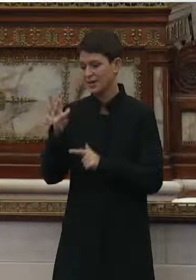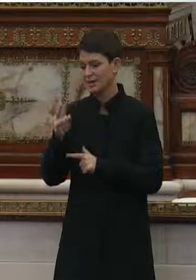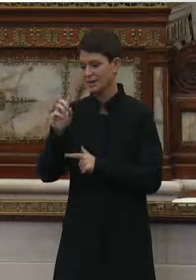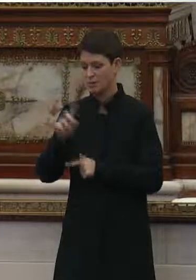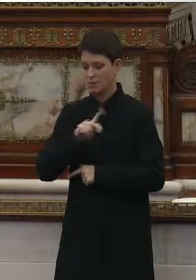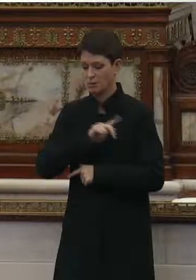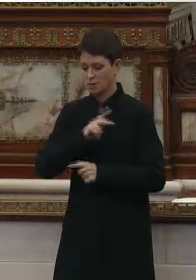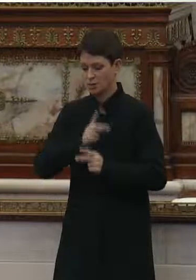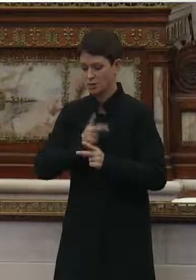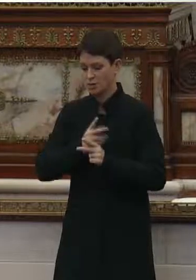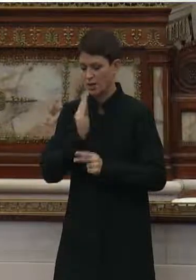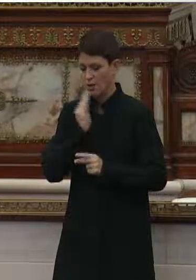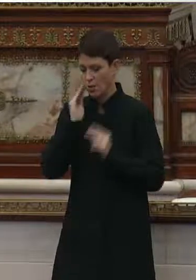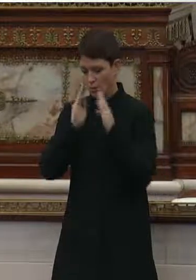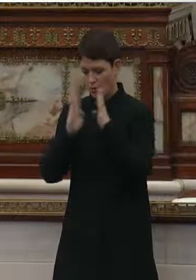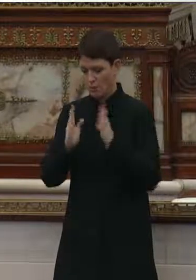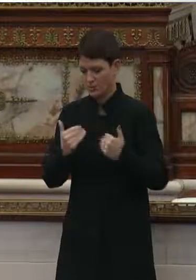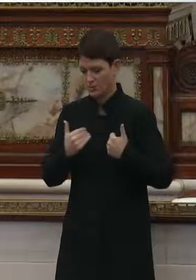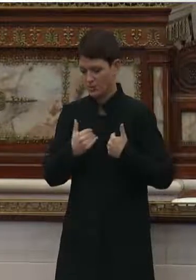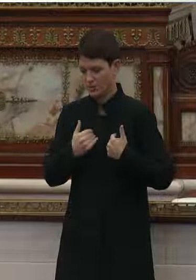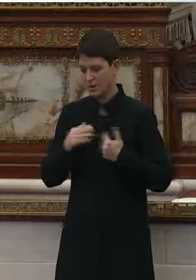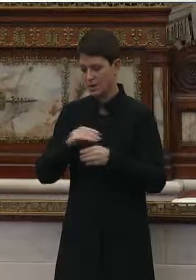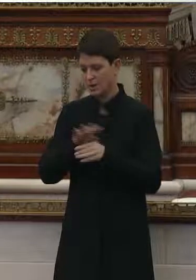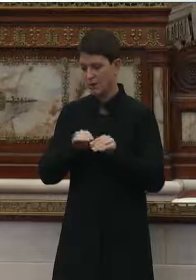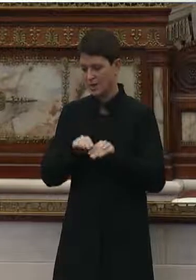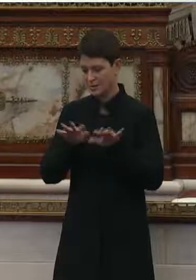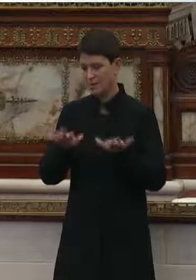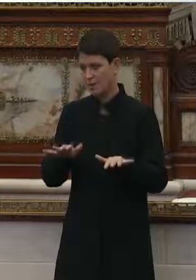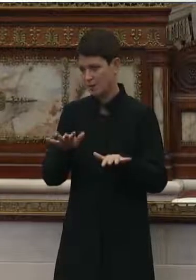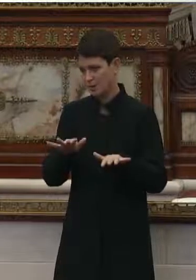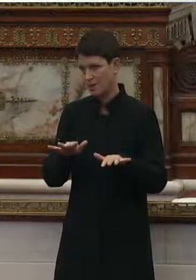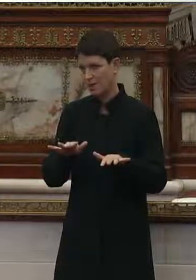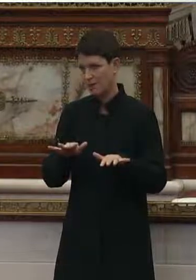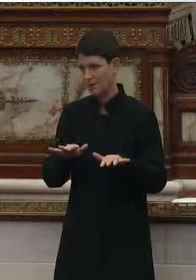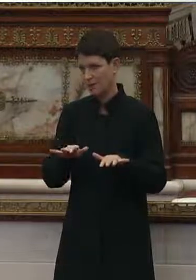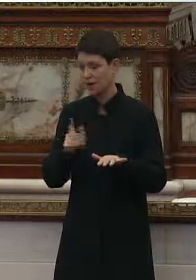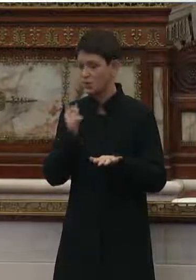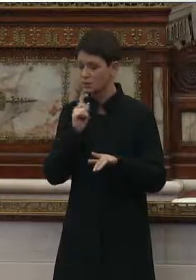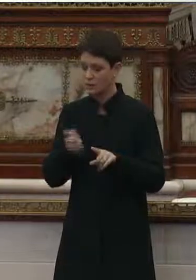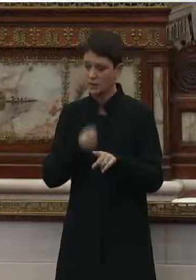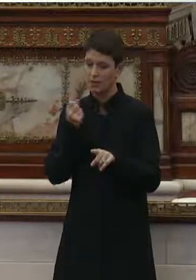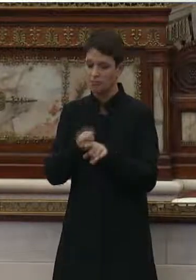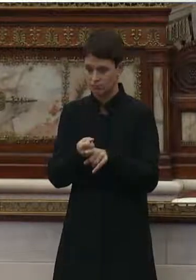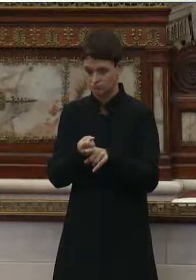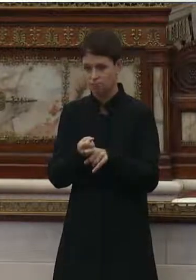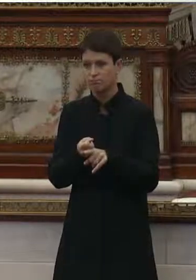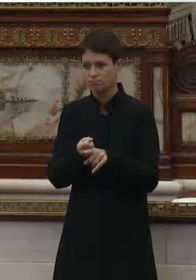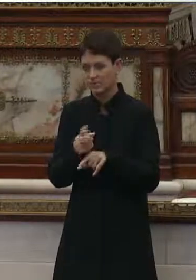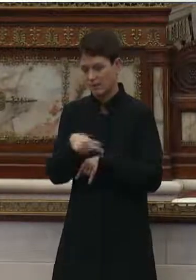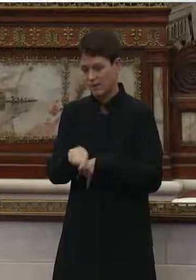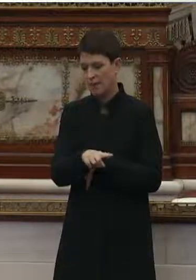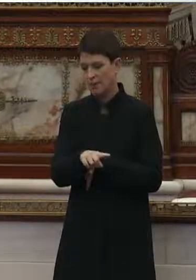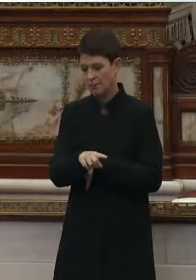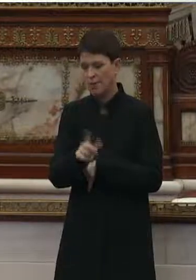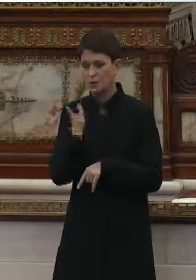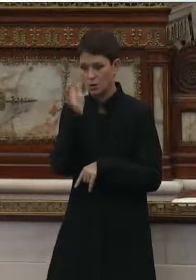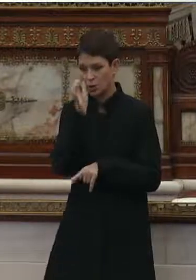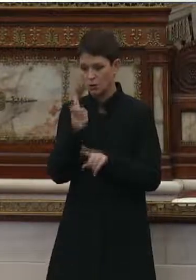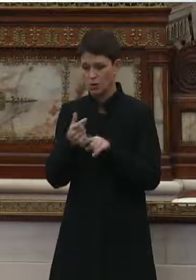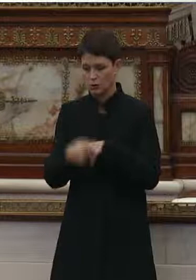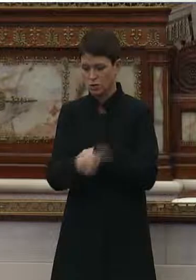personal care homes. The pandemic has had drastic and tragic effects, as we've heard today,